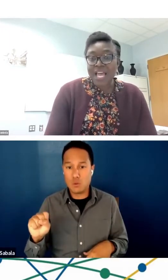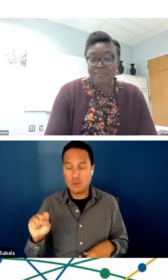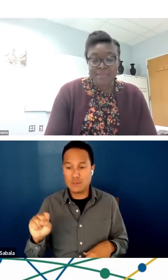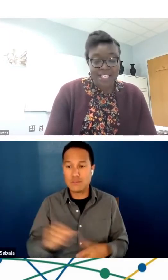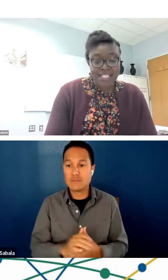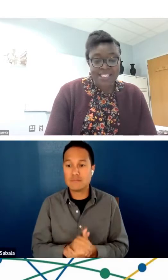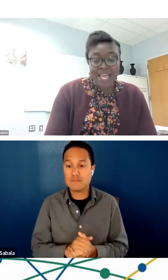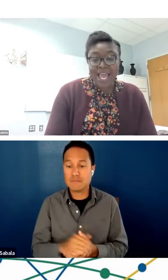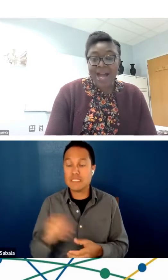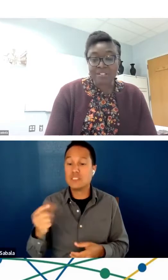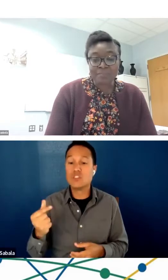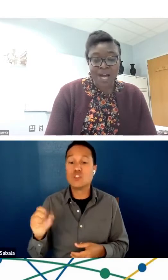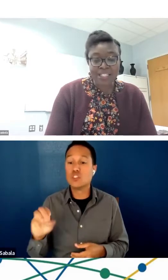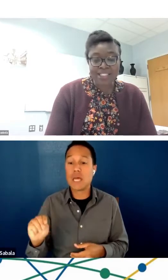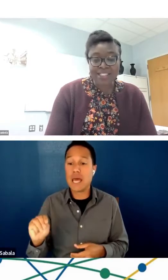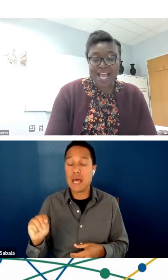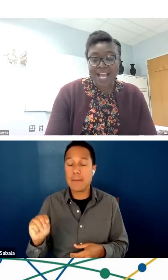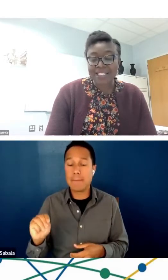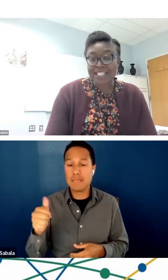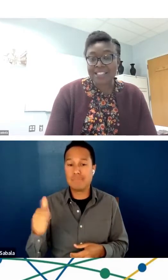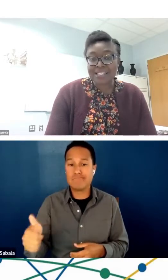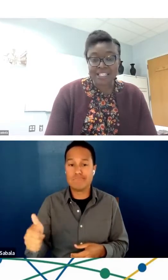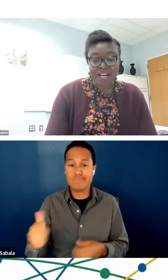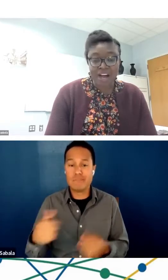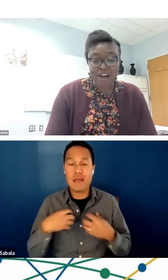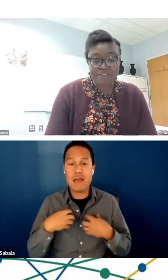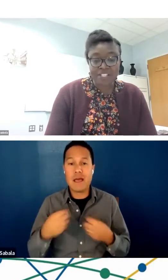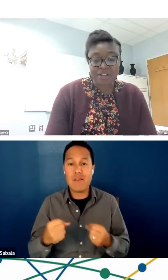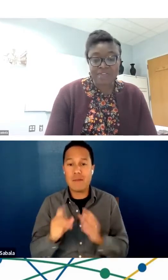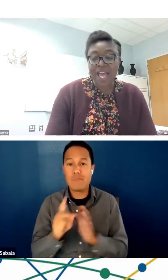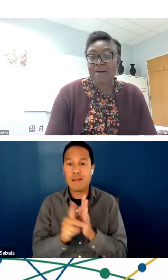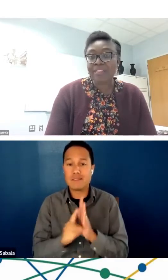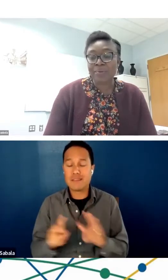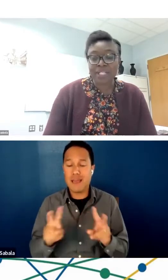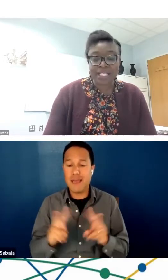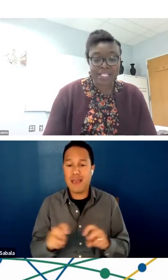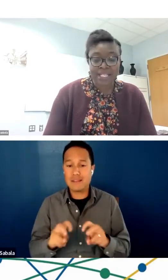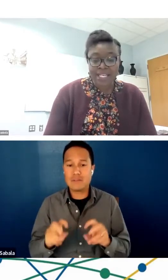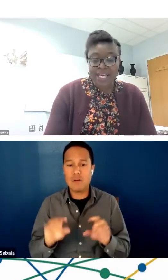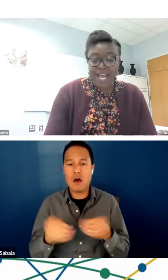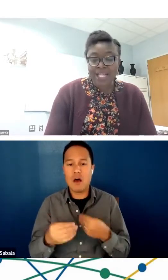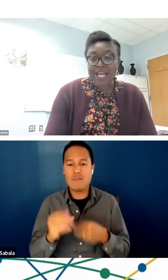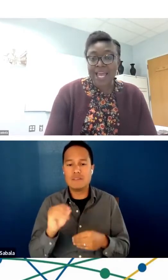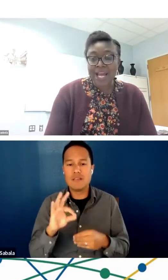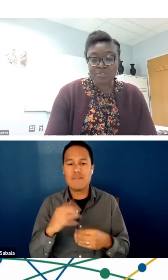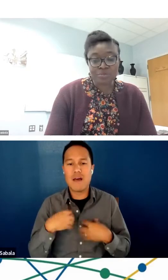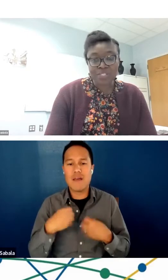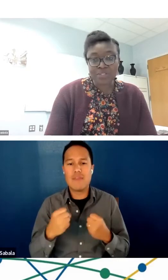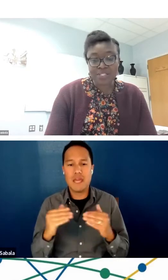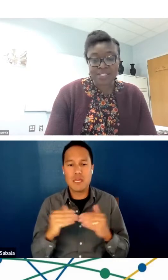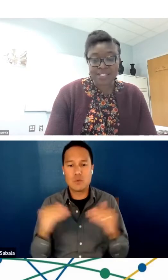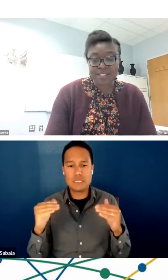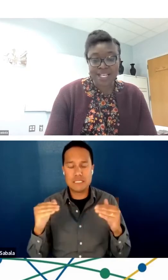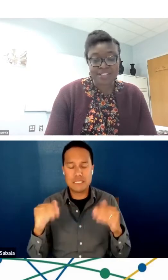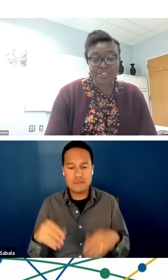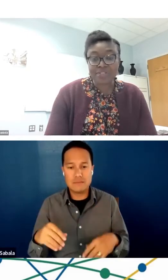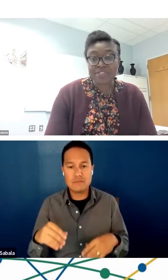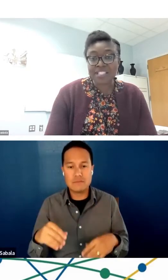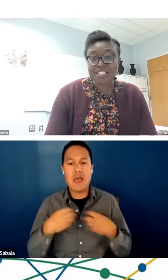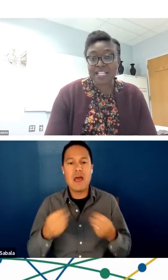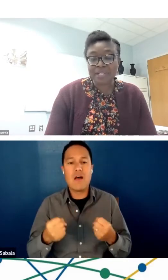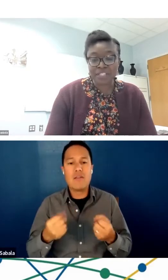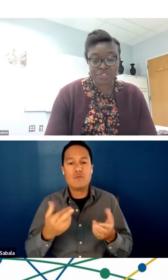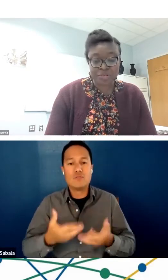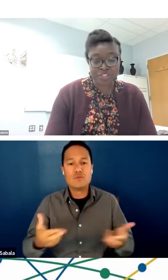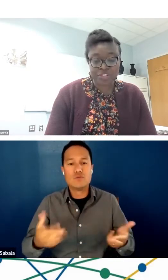Jem is a health policy analyst in the Office of Health Equity at the Health Resources and